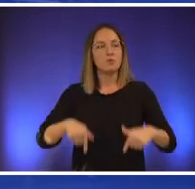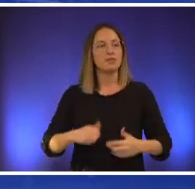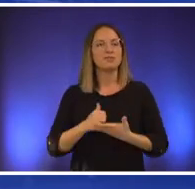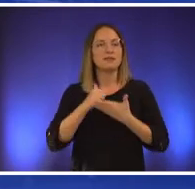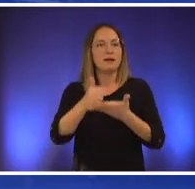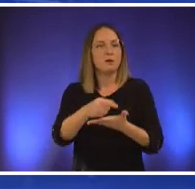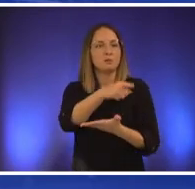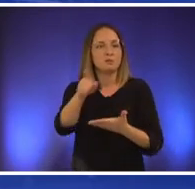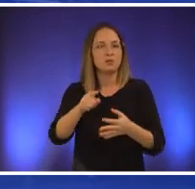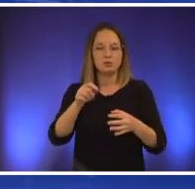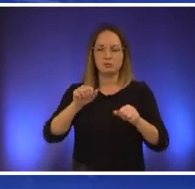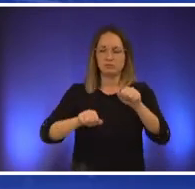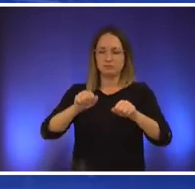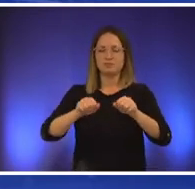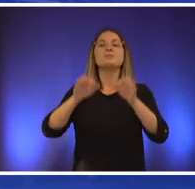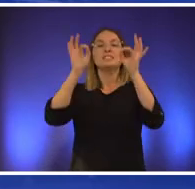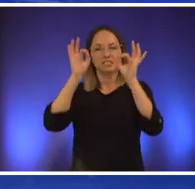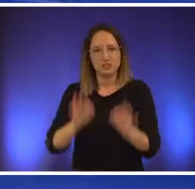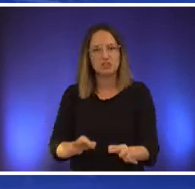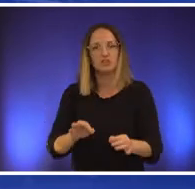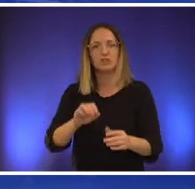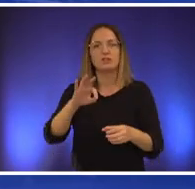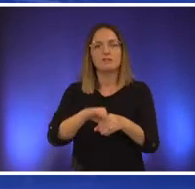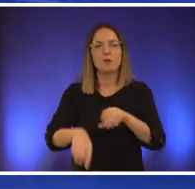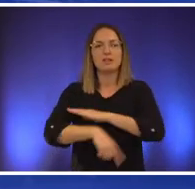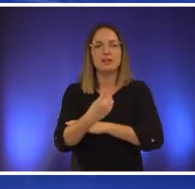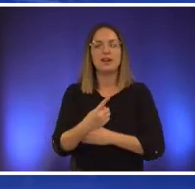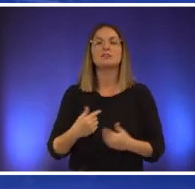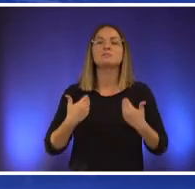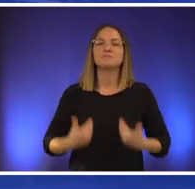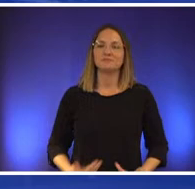for austin pbs i'm santa henderson thank you